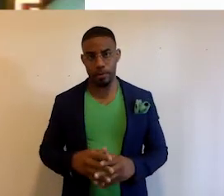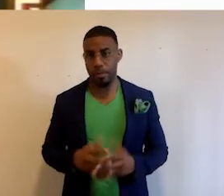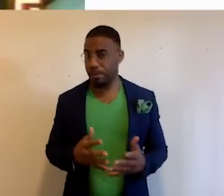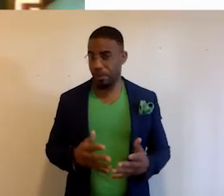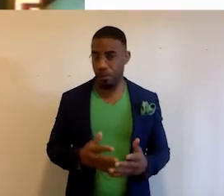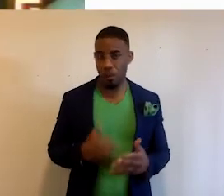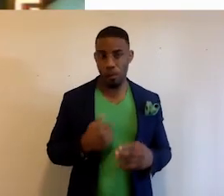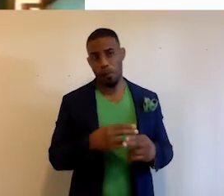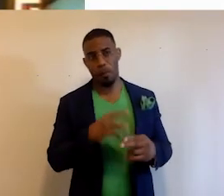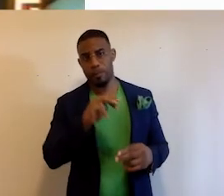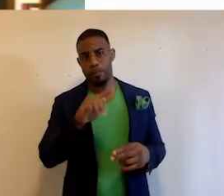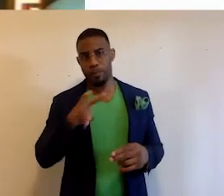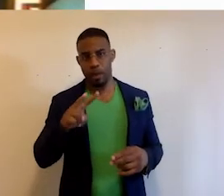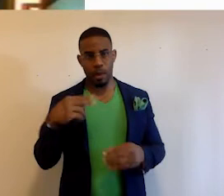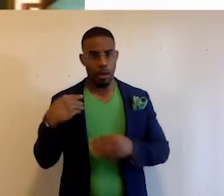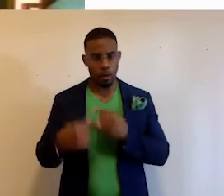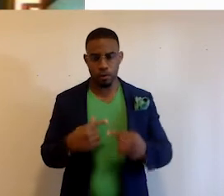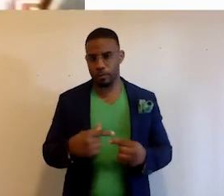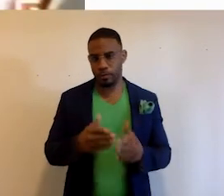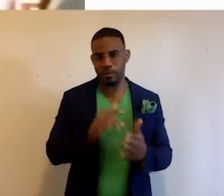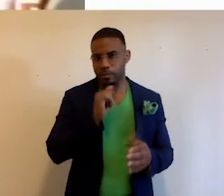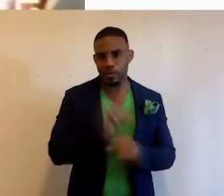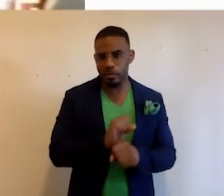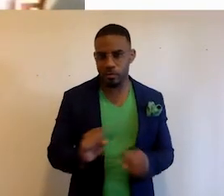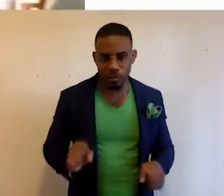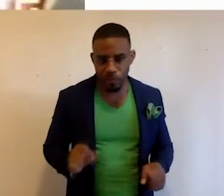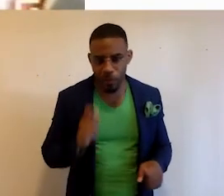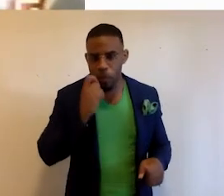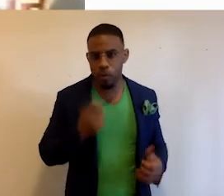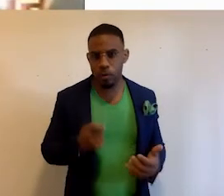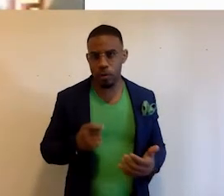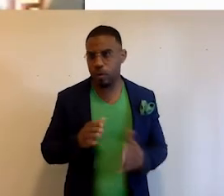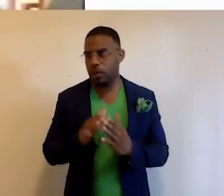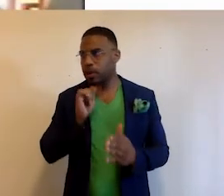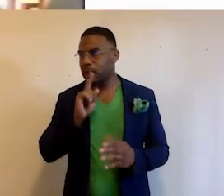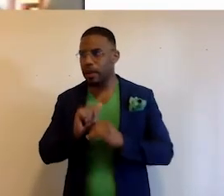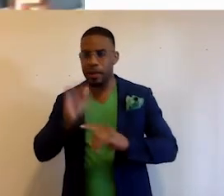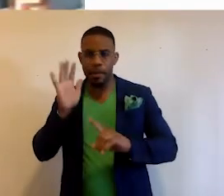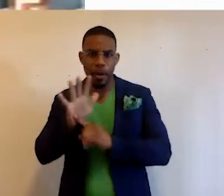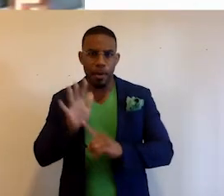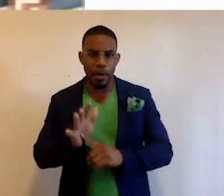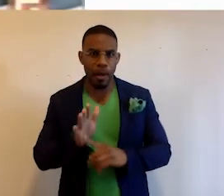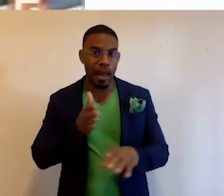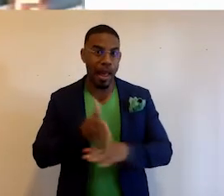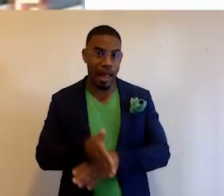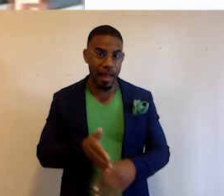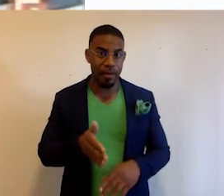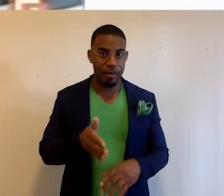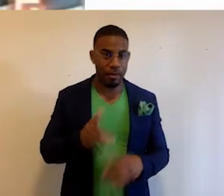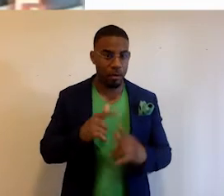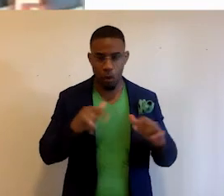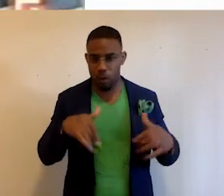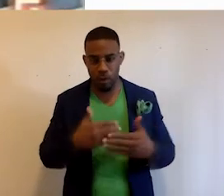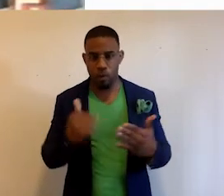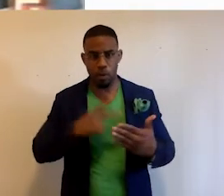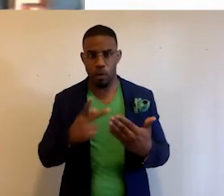call them the MTV generation. And, you know, books aren't really cool. You know, books aren't that popular. After, you know, playing with the